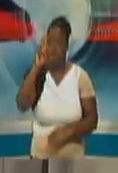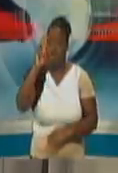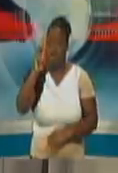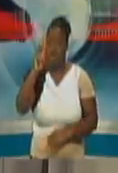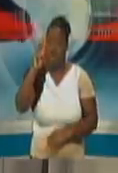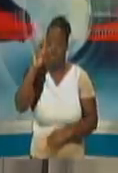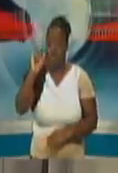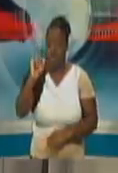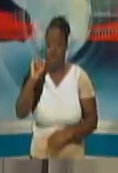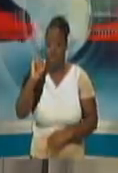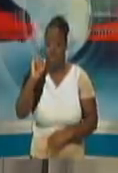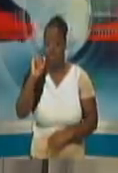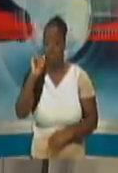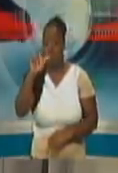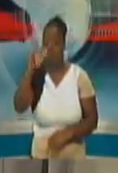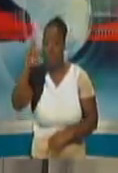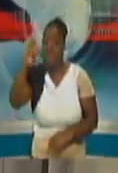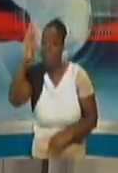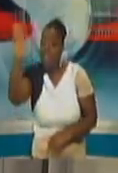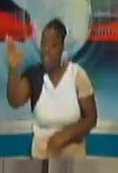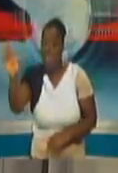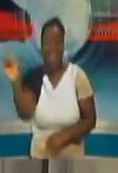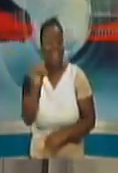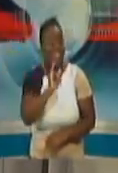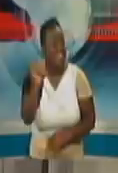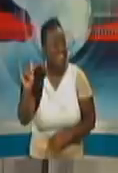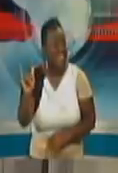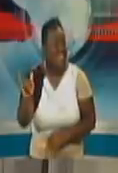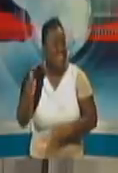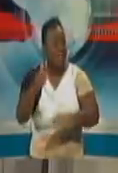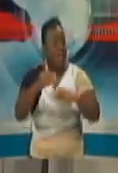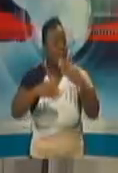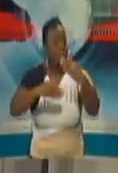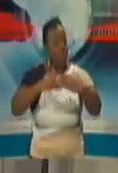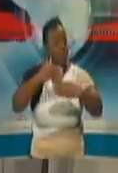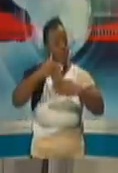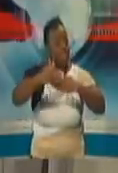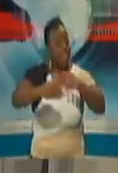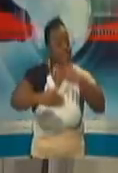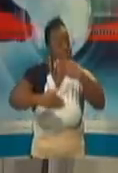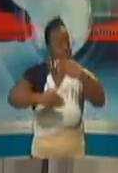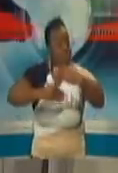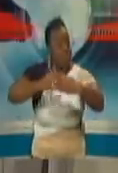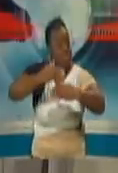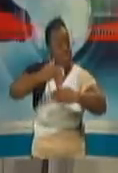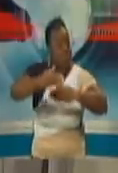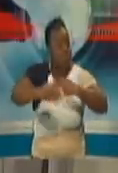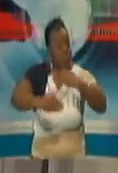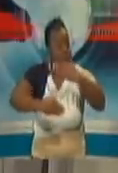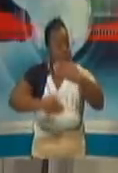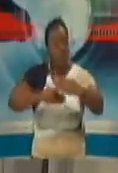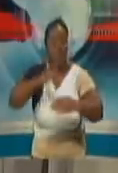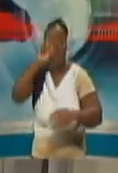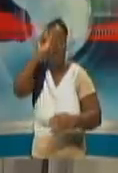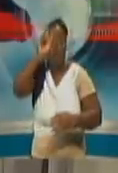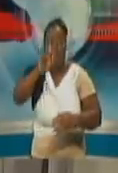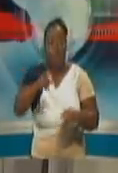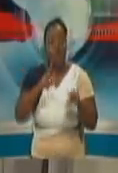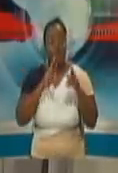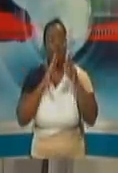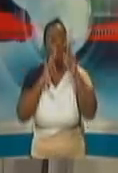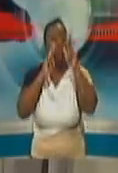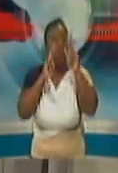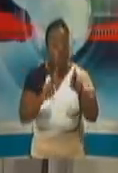asking every private lab to go through because this has to be reported to the WHO.